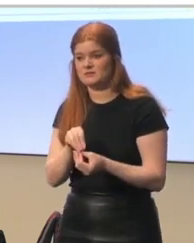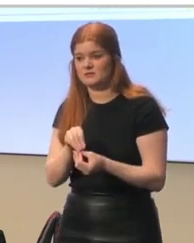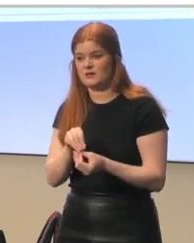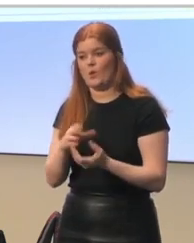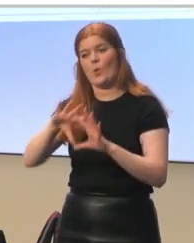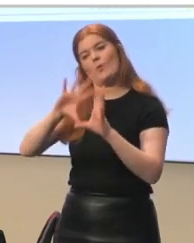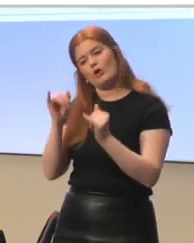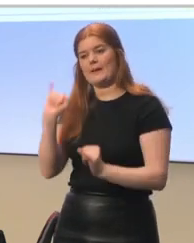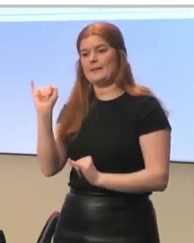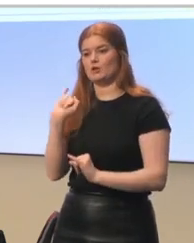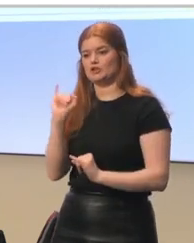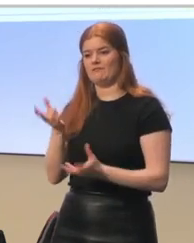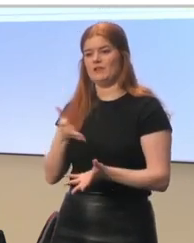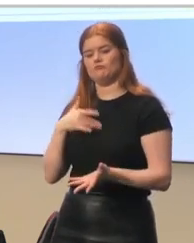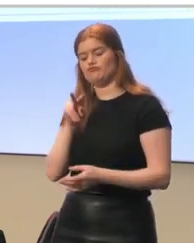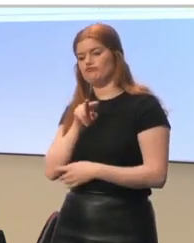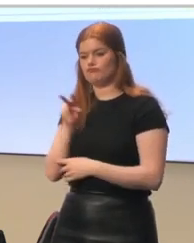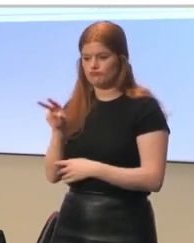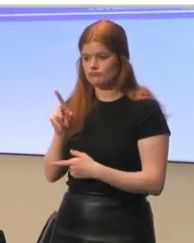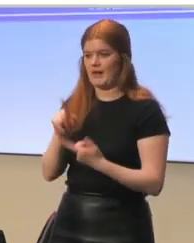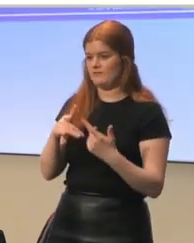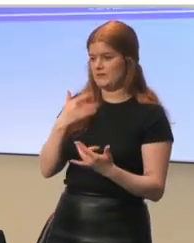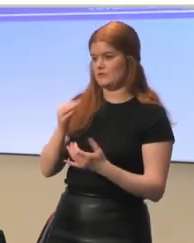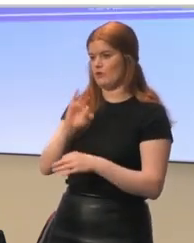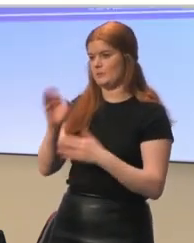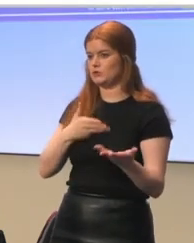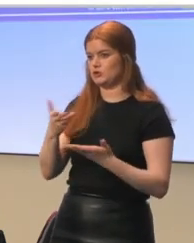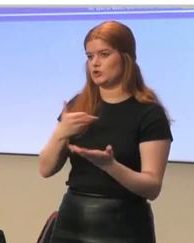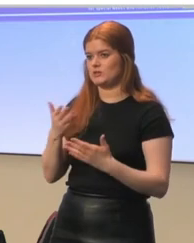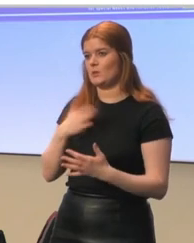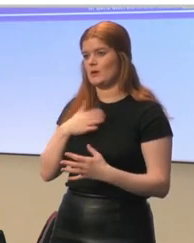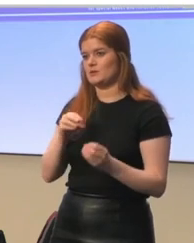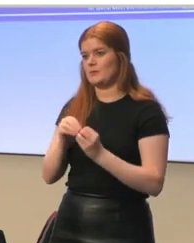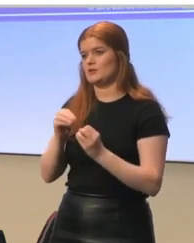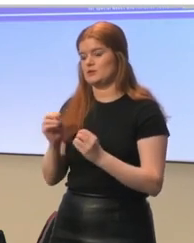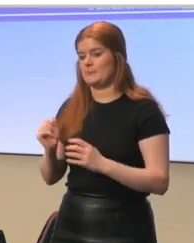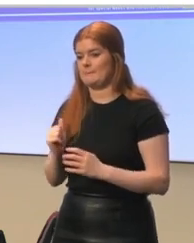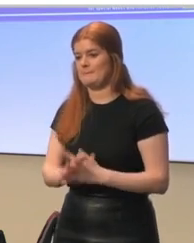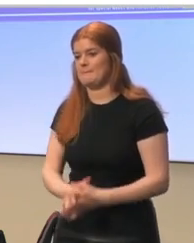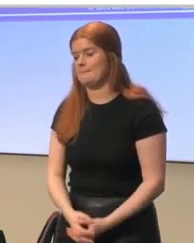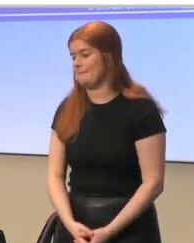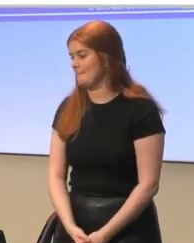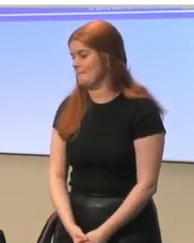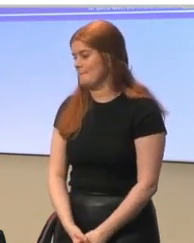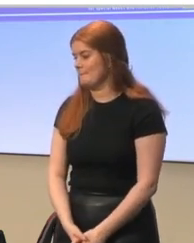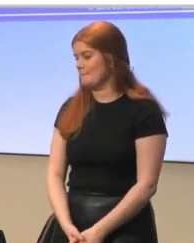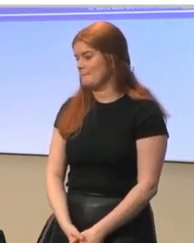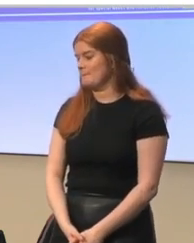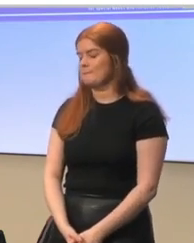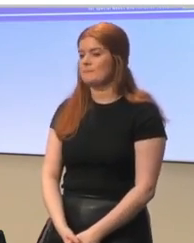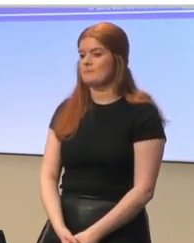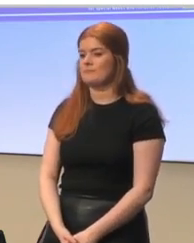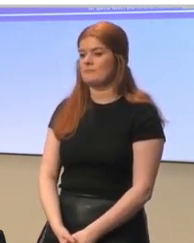impressions we got from the discussions also with two feelings. I want to shortly just mention those. So